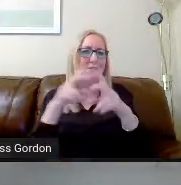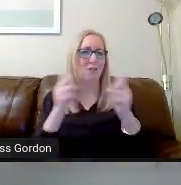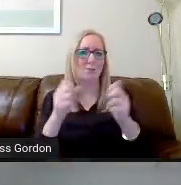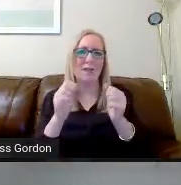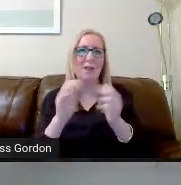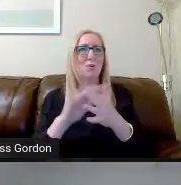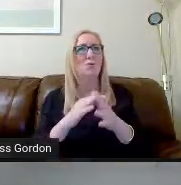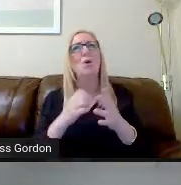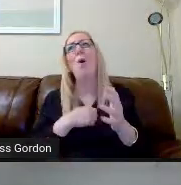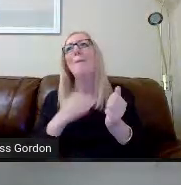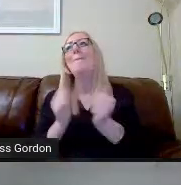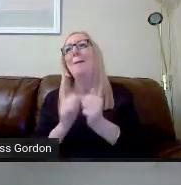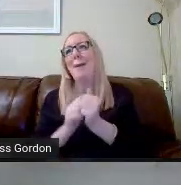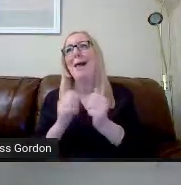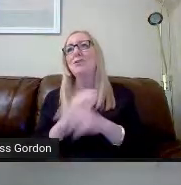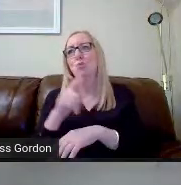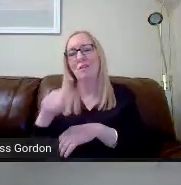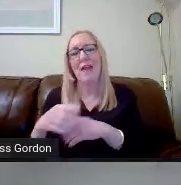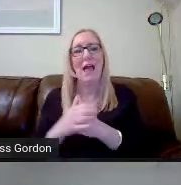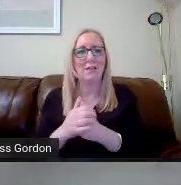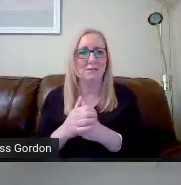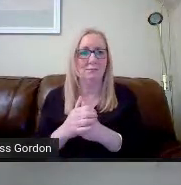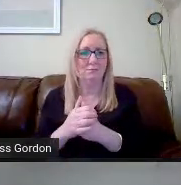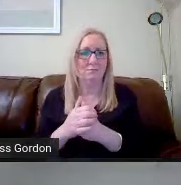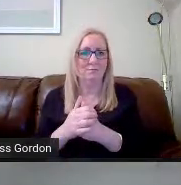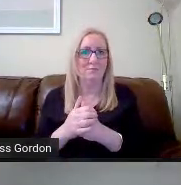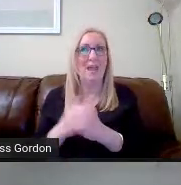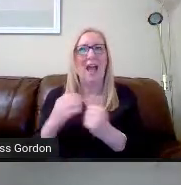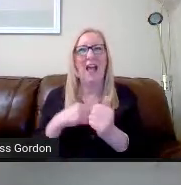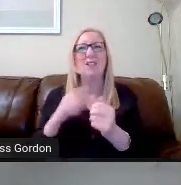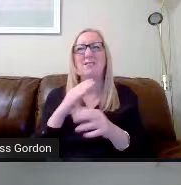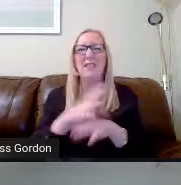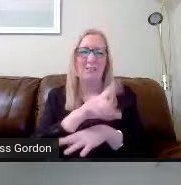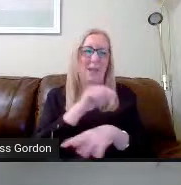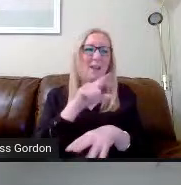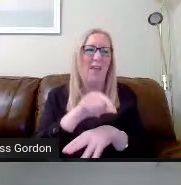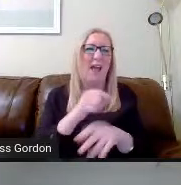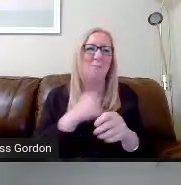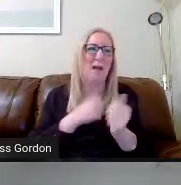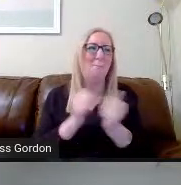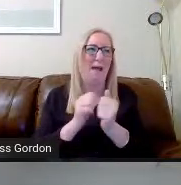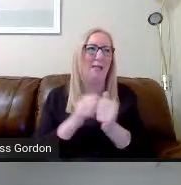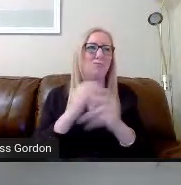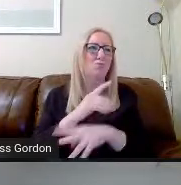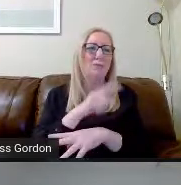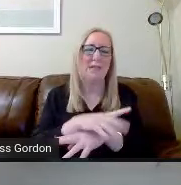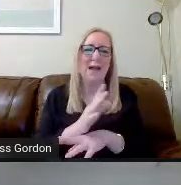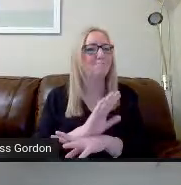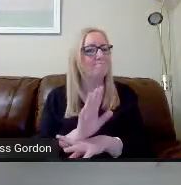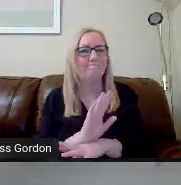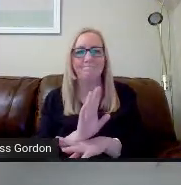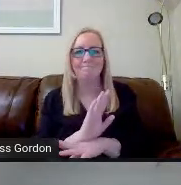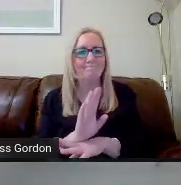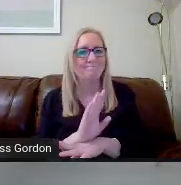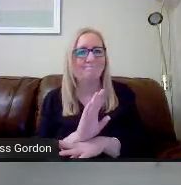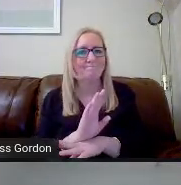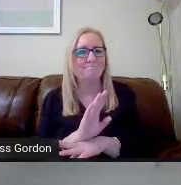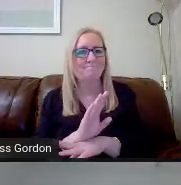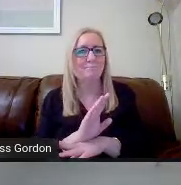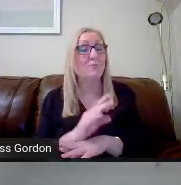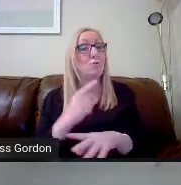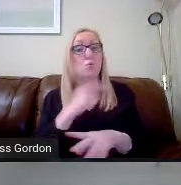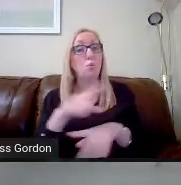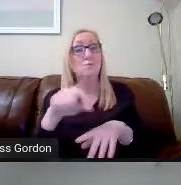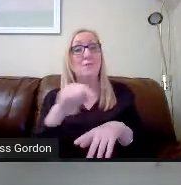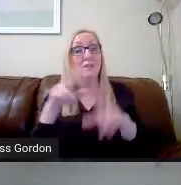your friend's taking it or your friends are taking it. Don't take a subject because you like a particular teacher.